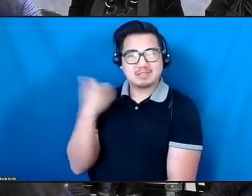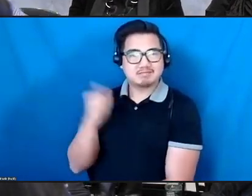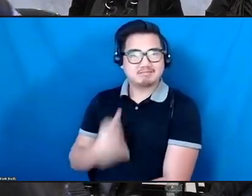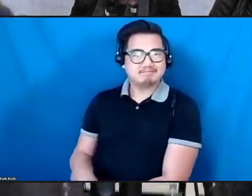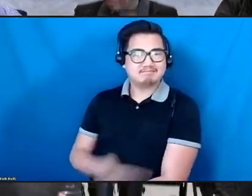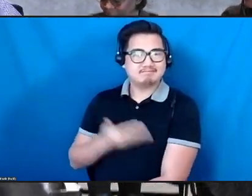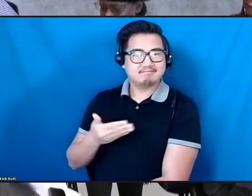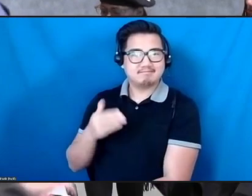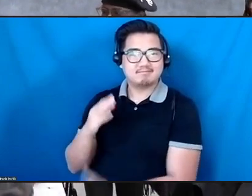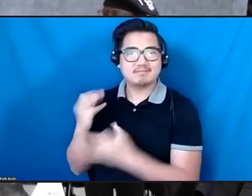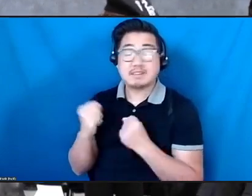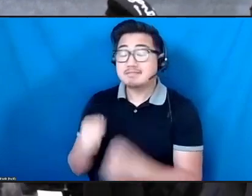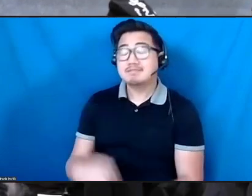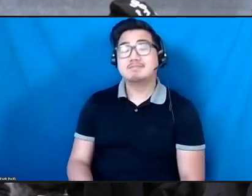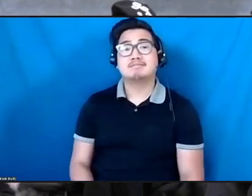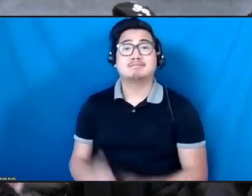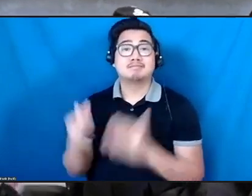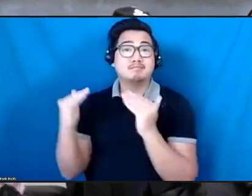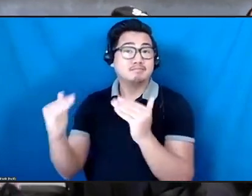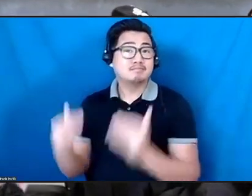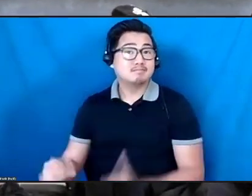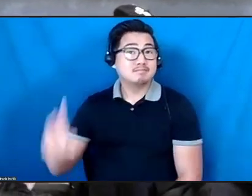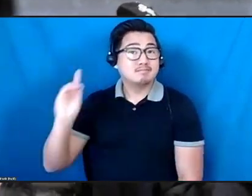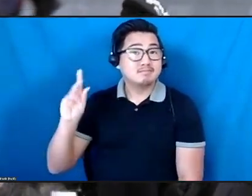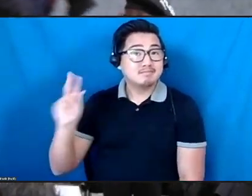Thank you, Jamie. just, yes, please.